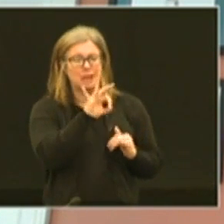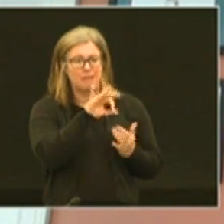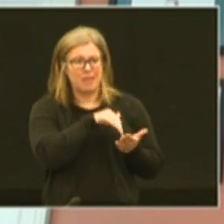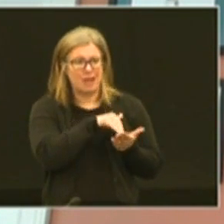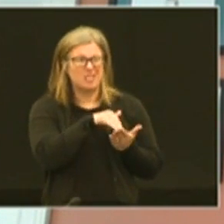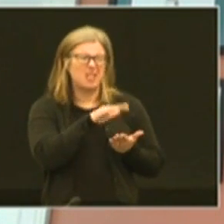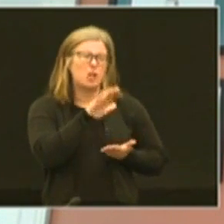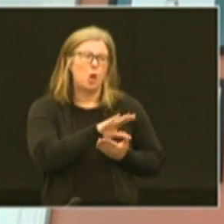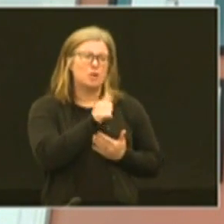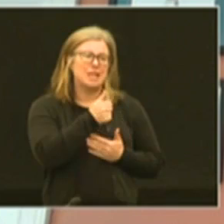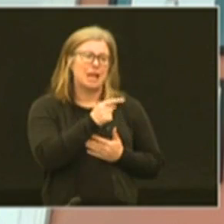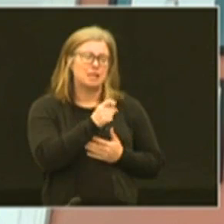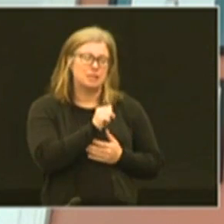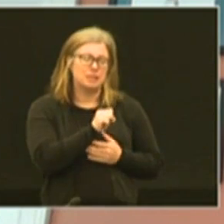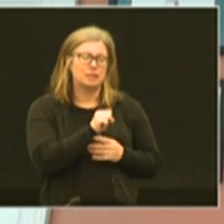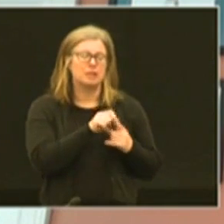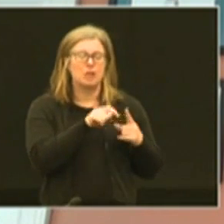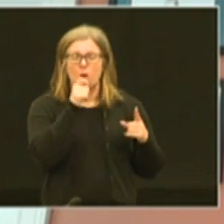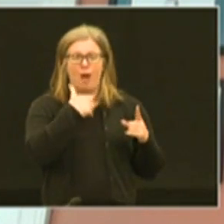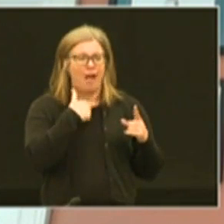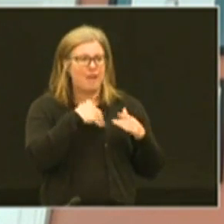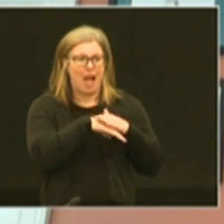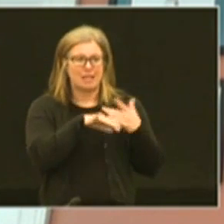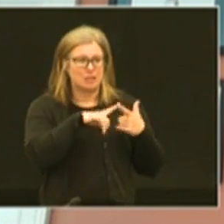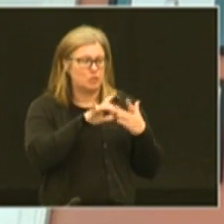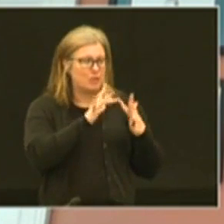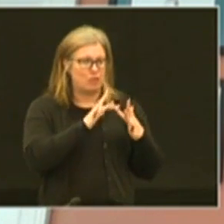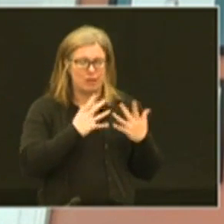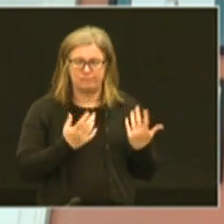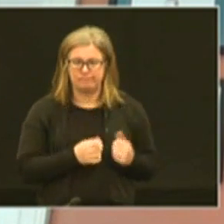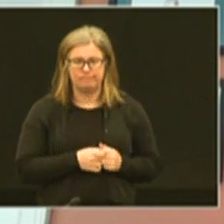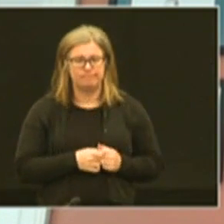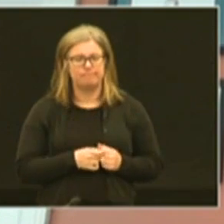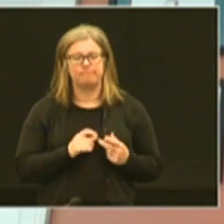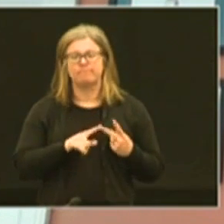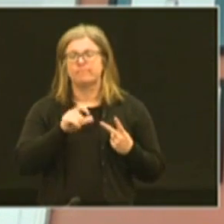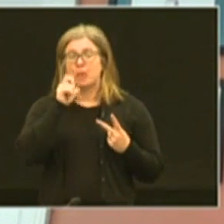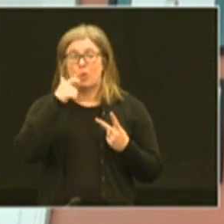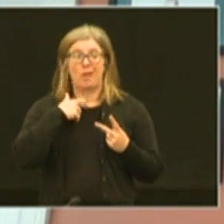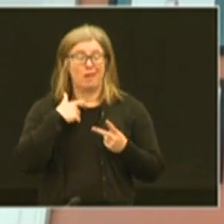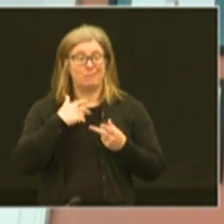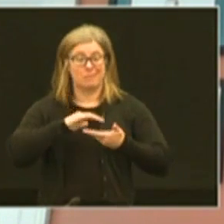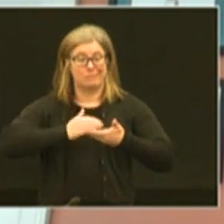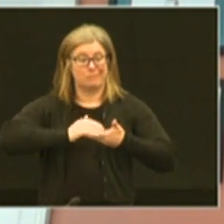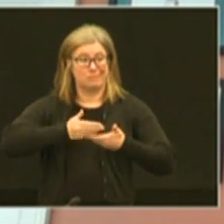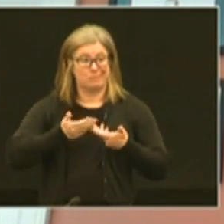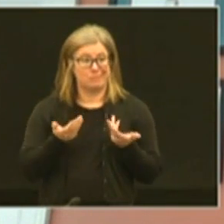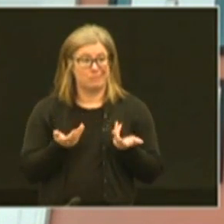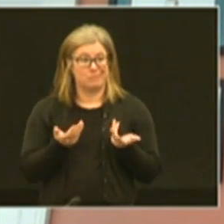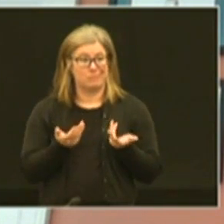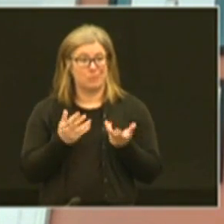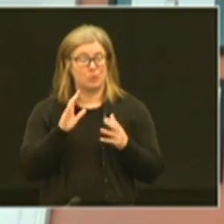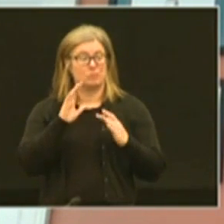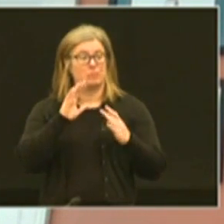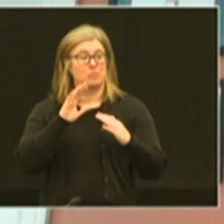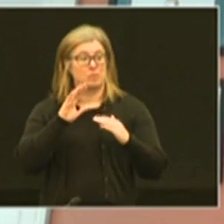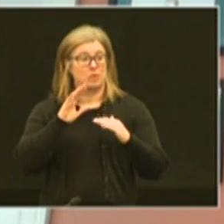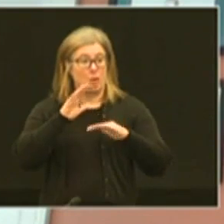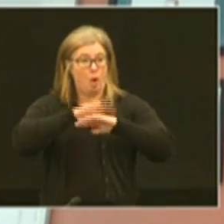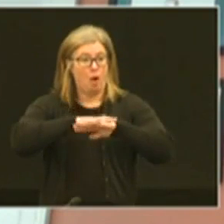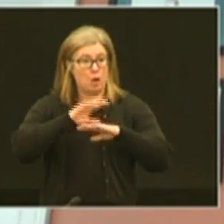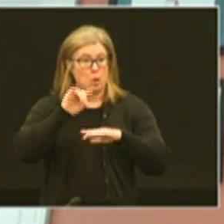in the low tens that don't have access to the internet and then don't have a hardware device to get on and do